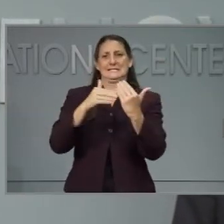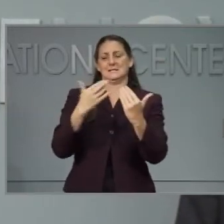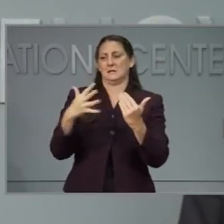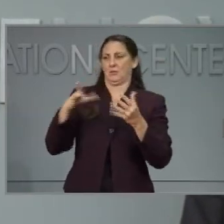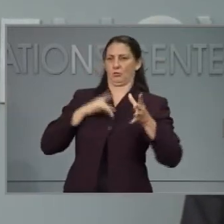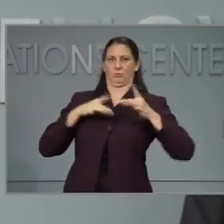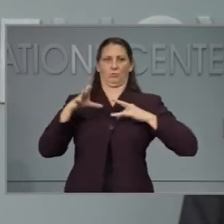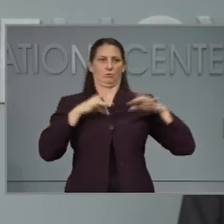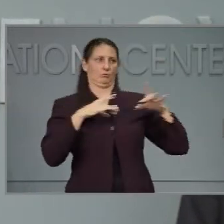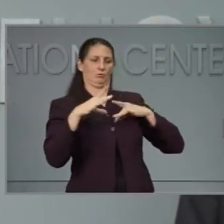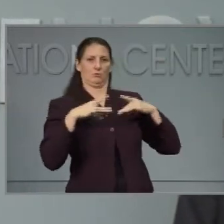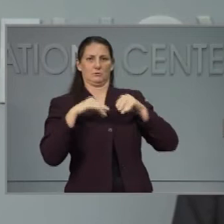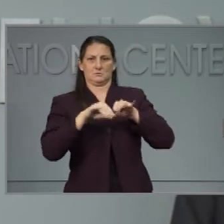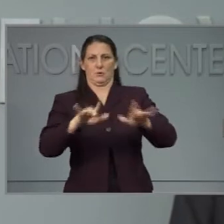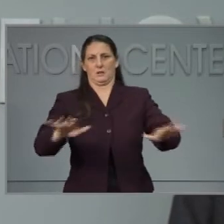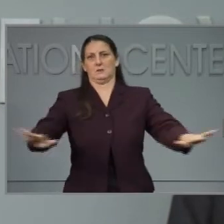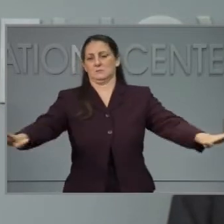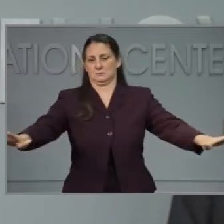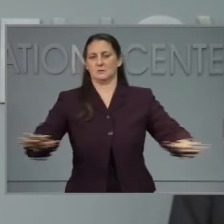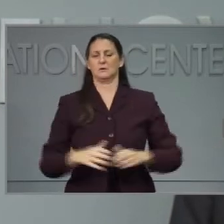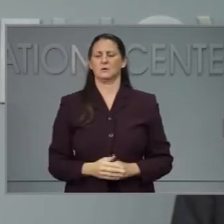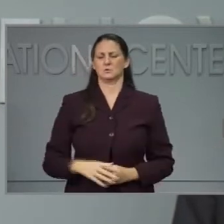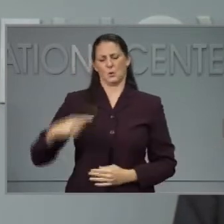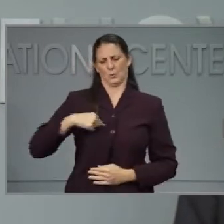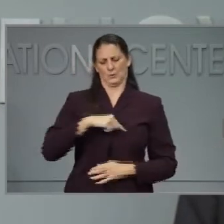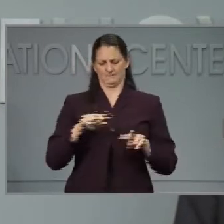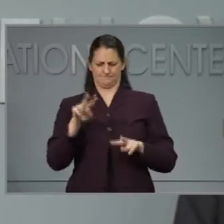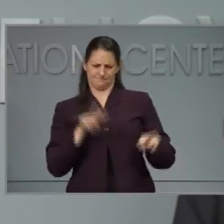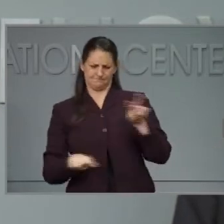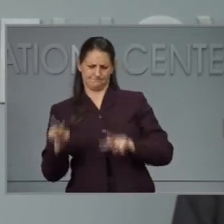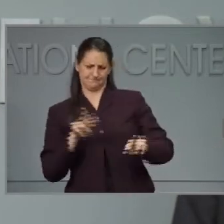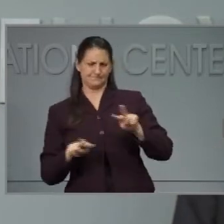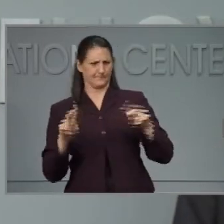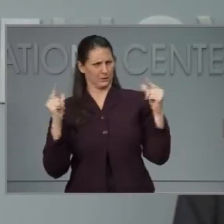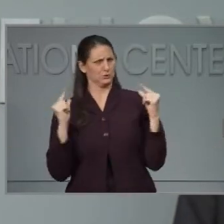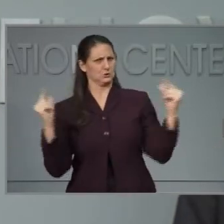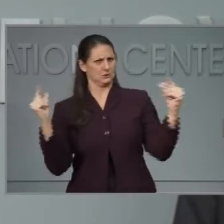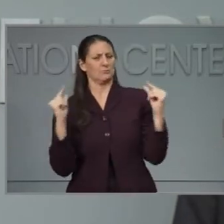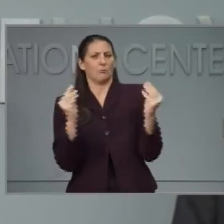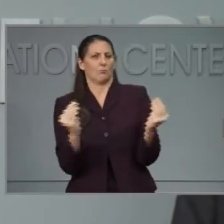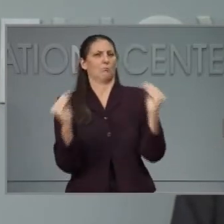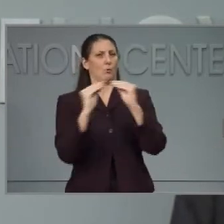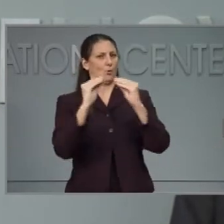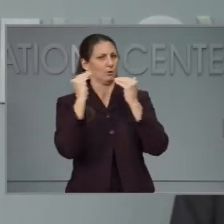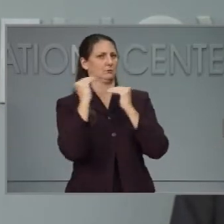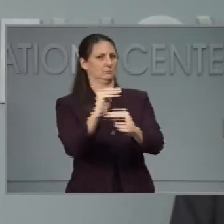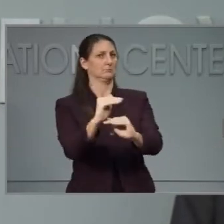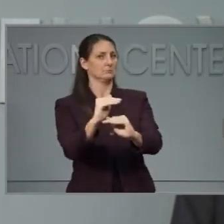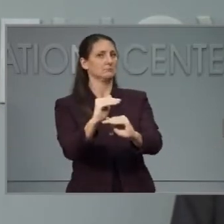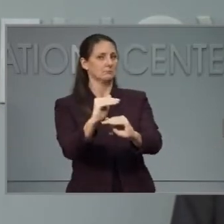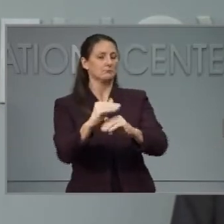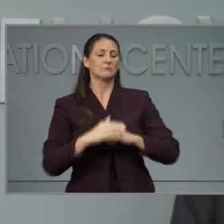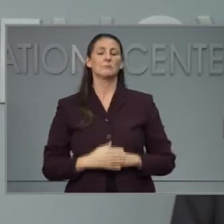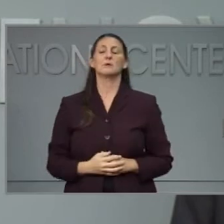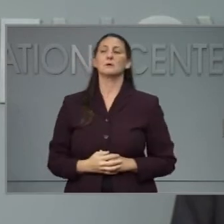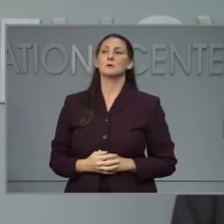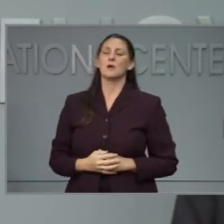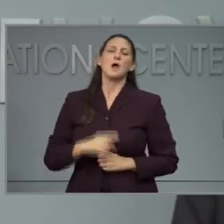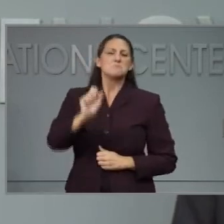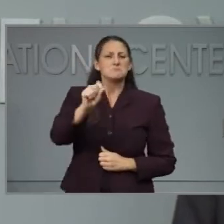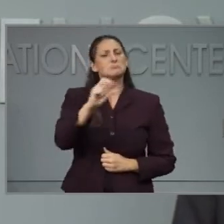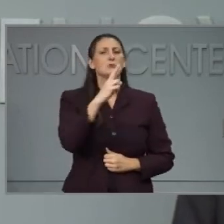that virus could spread. So we felt we wanted to be more restrictive than we had been, say, with some of our